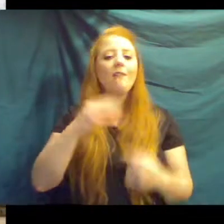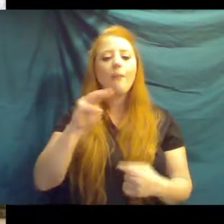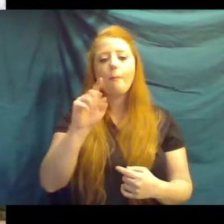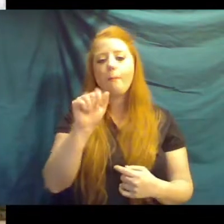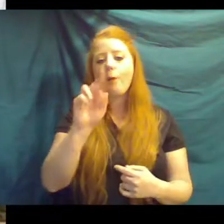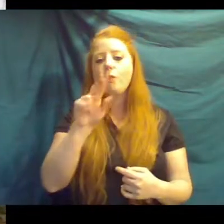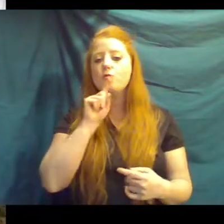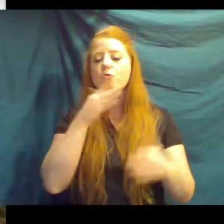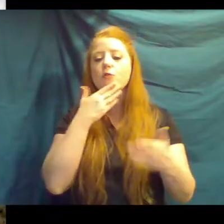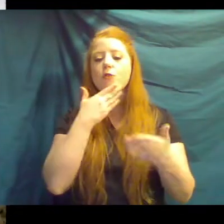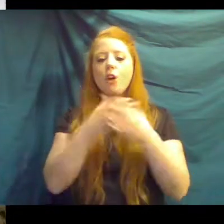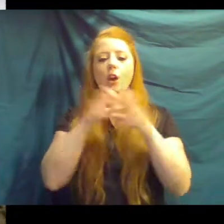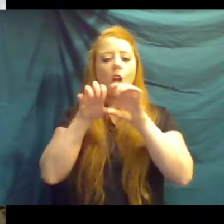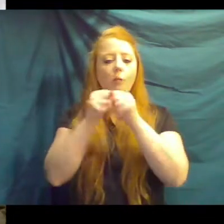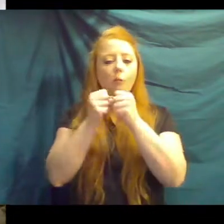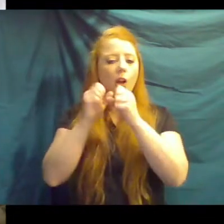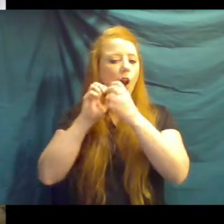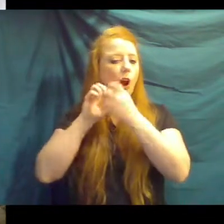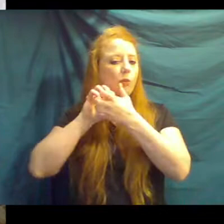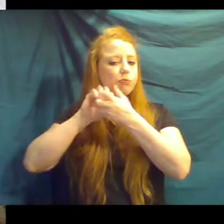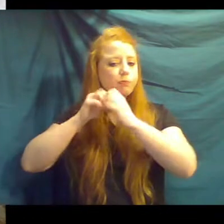good at breaking down the sphybrous food.